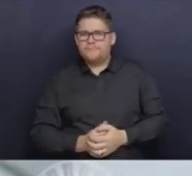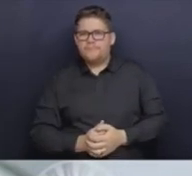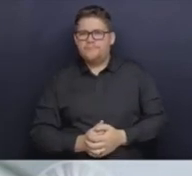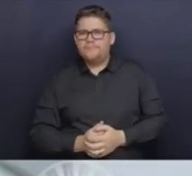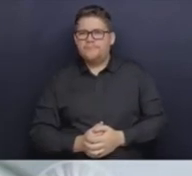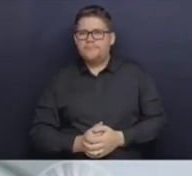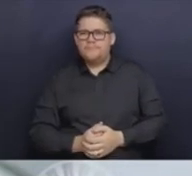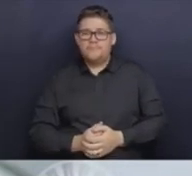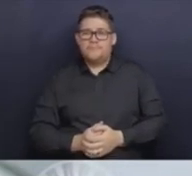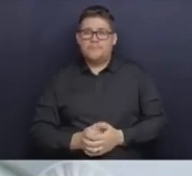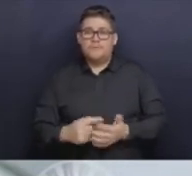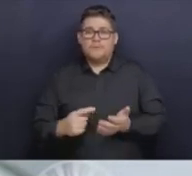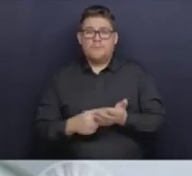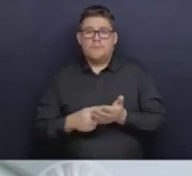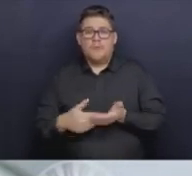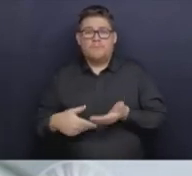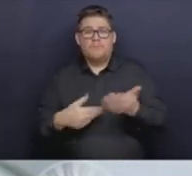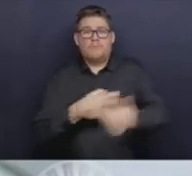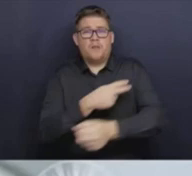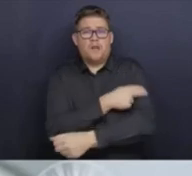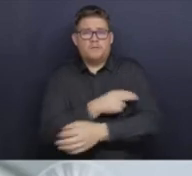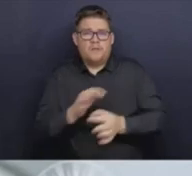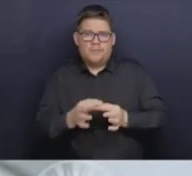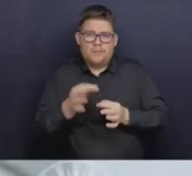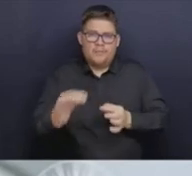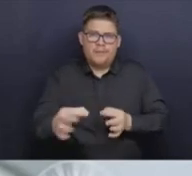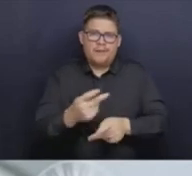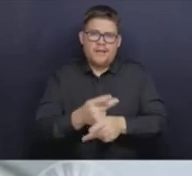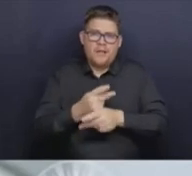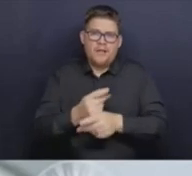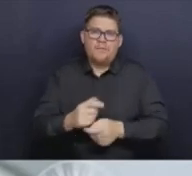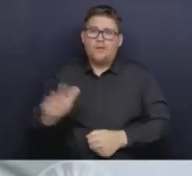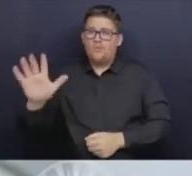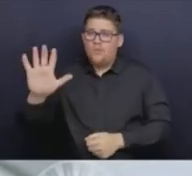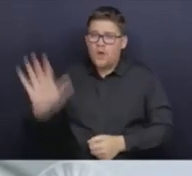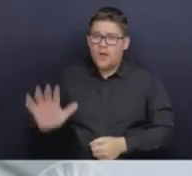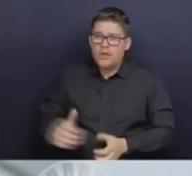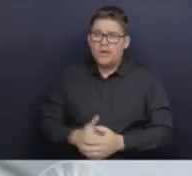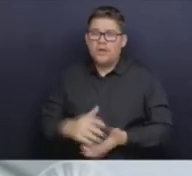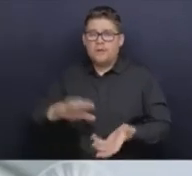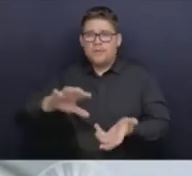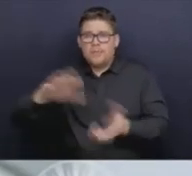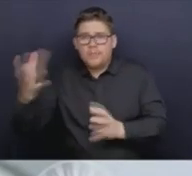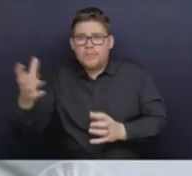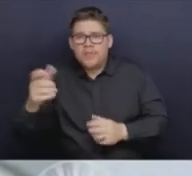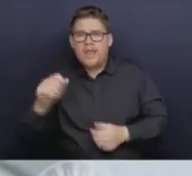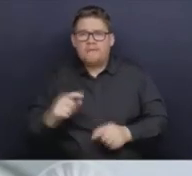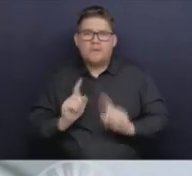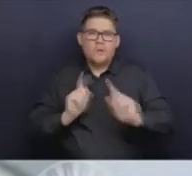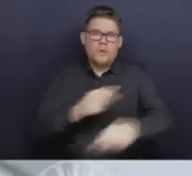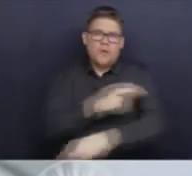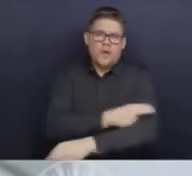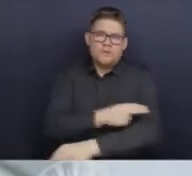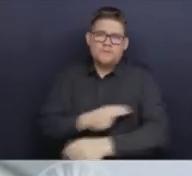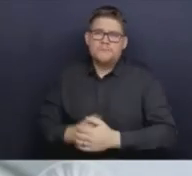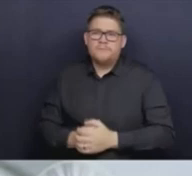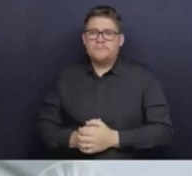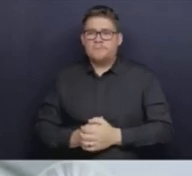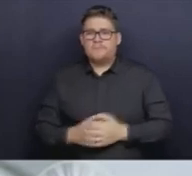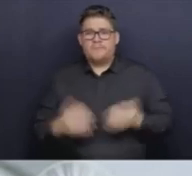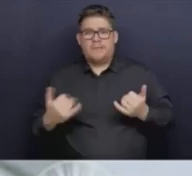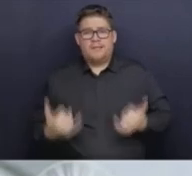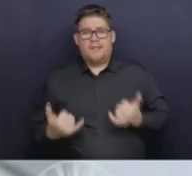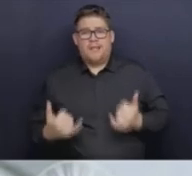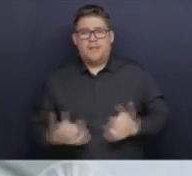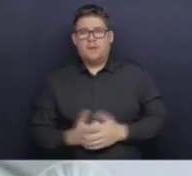because of weather issues. And we're also seeing that on a base that's higher than normal. Because we now have COVID, we now have a new